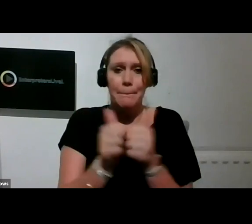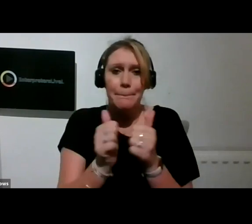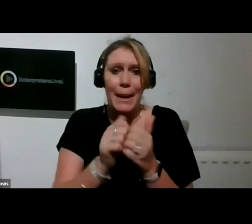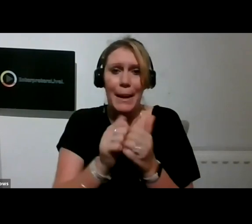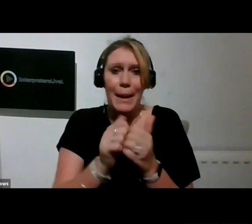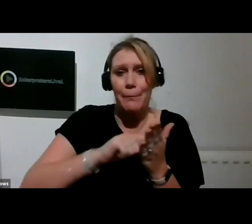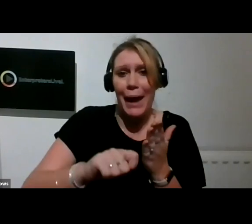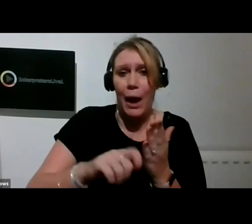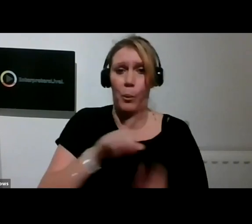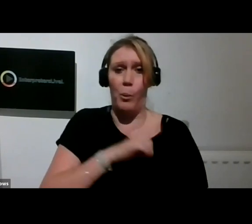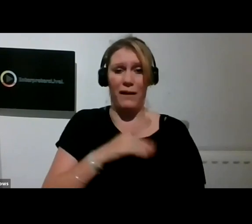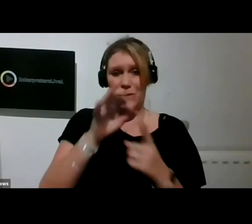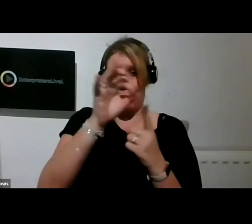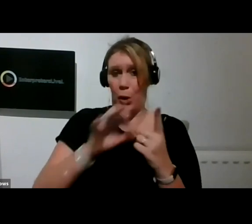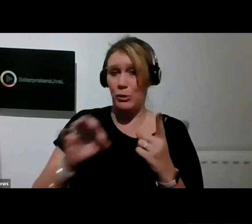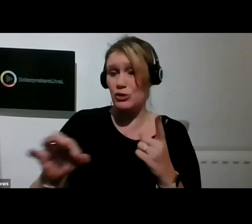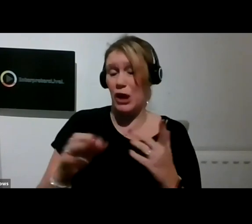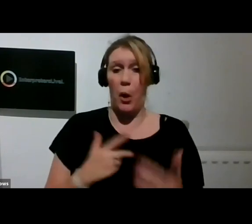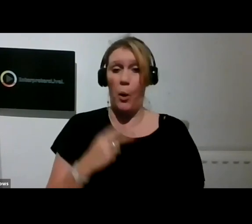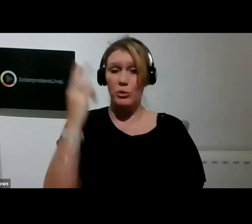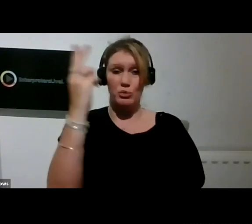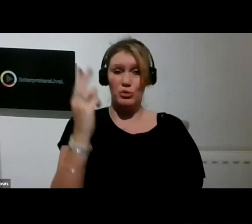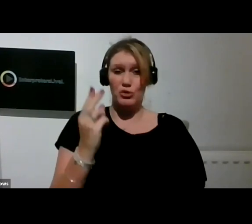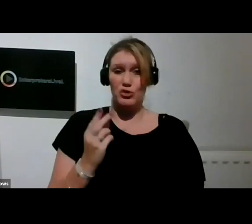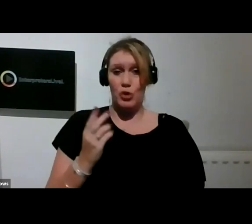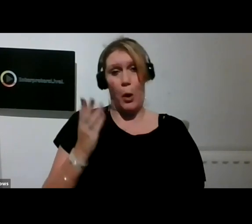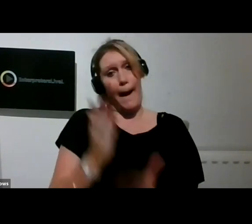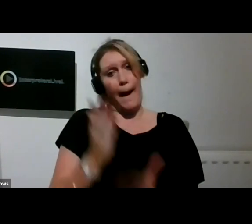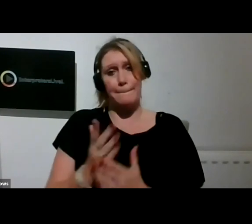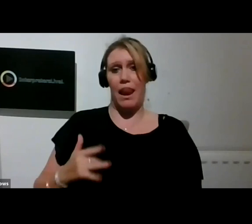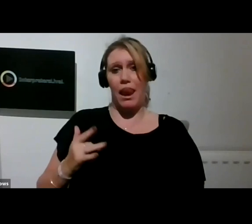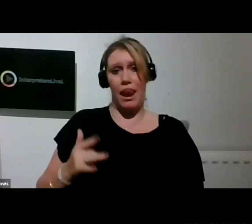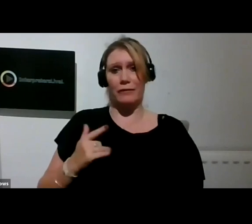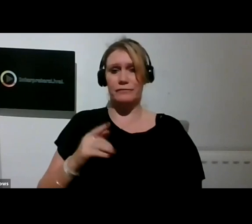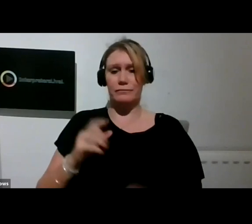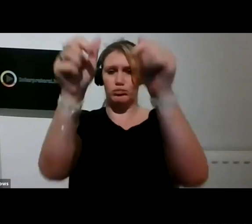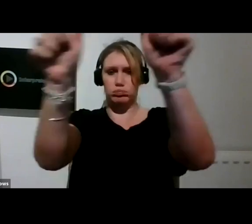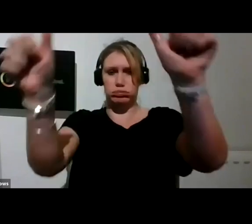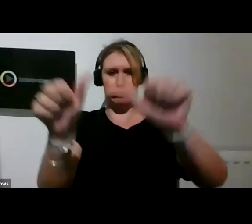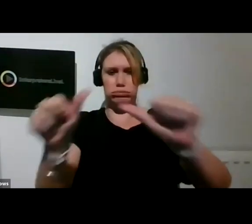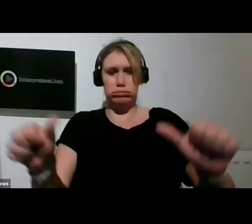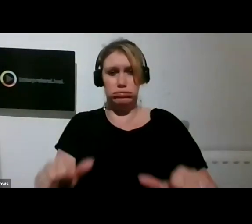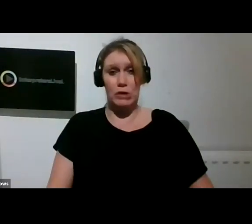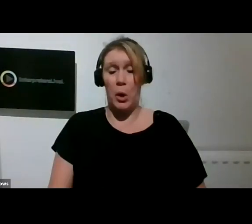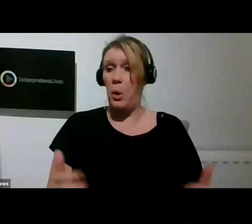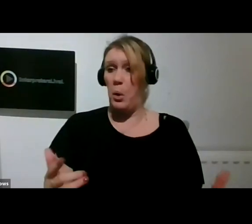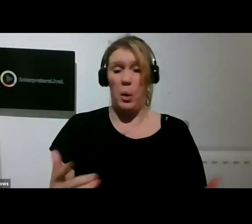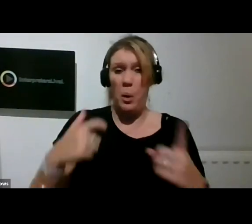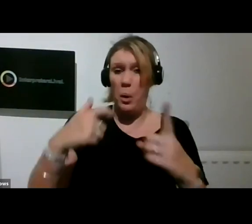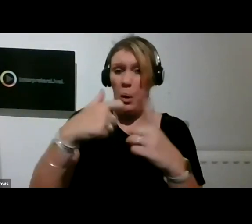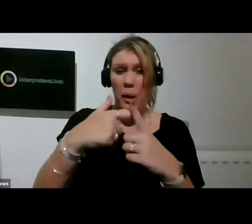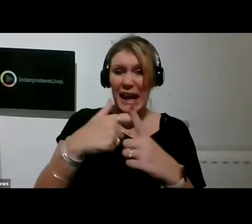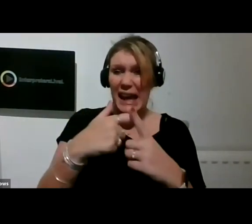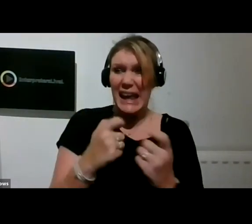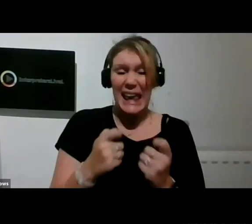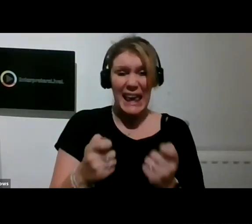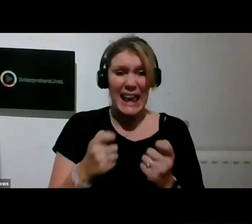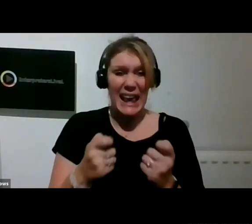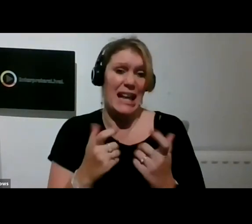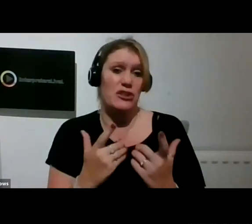or draw a still life or kitchen recycling that we can make into crafts. This is critical to our wellbeing.